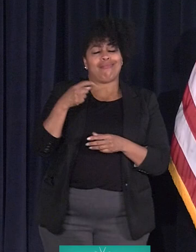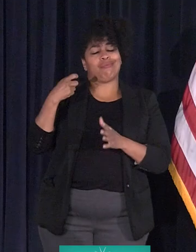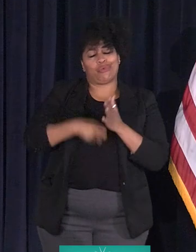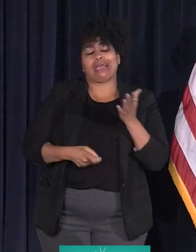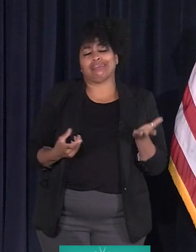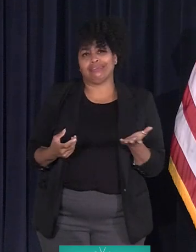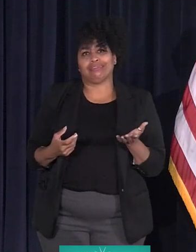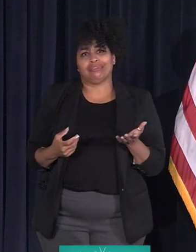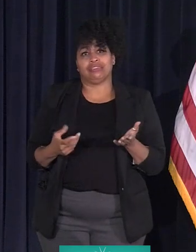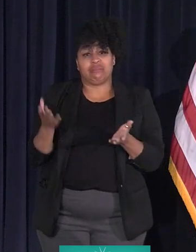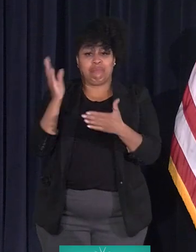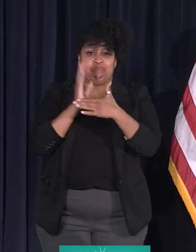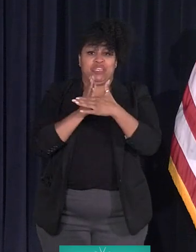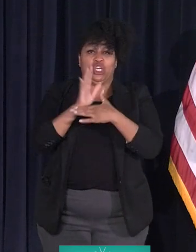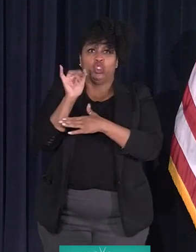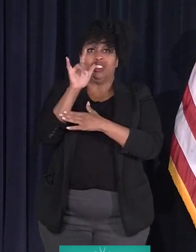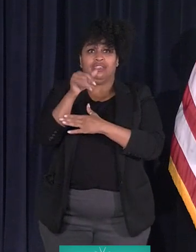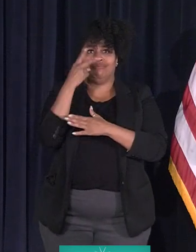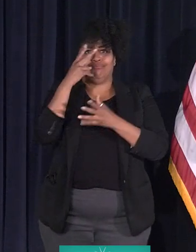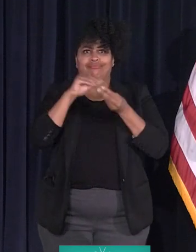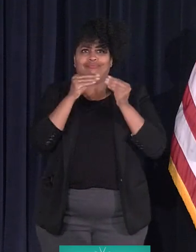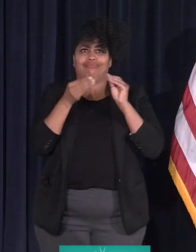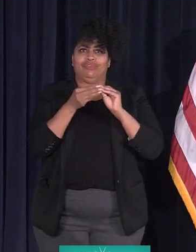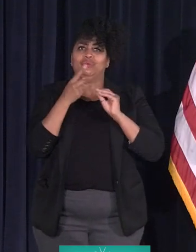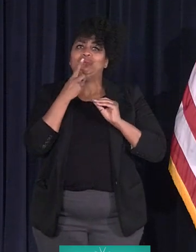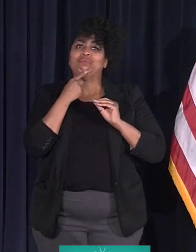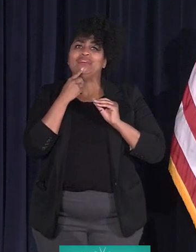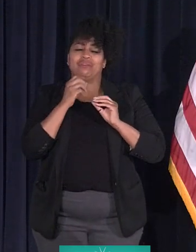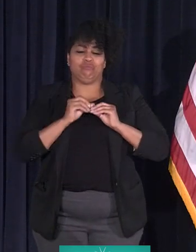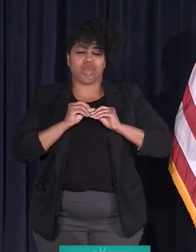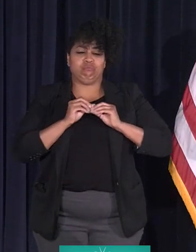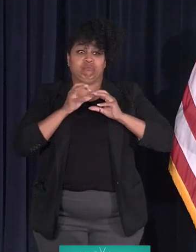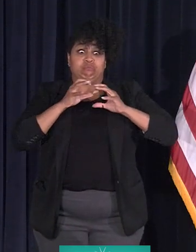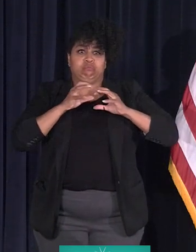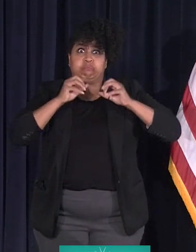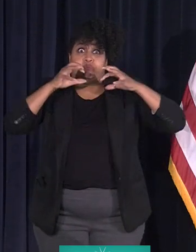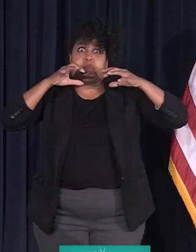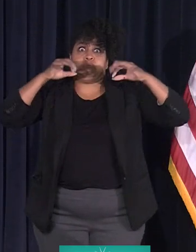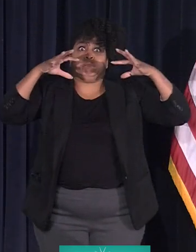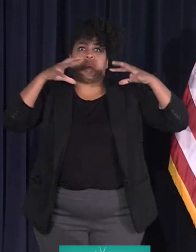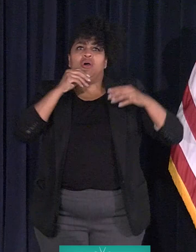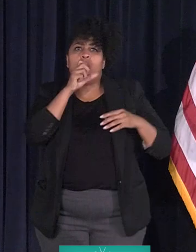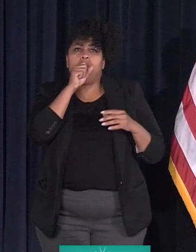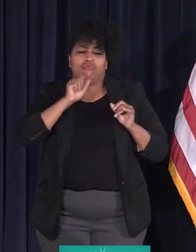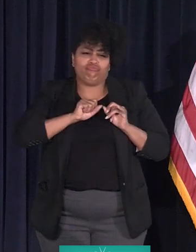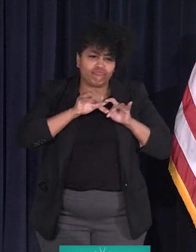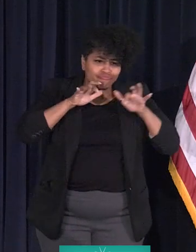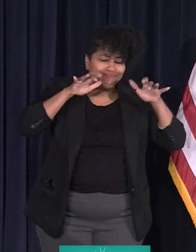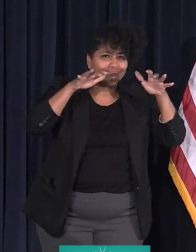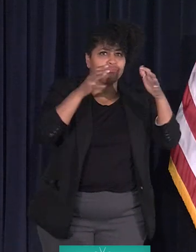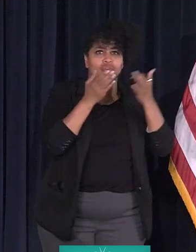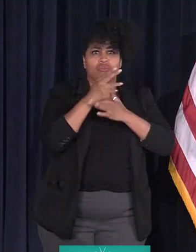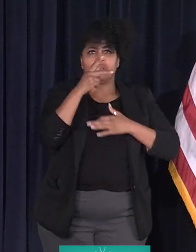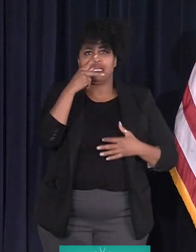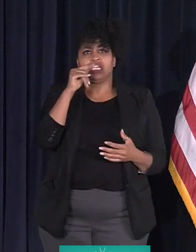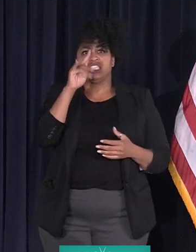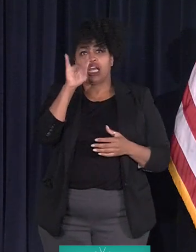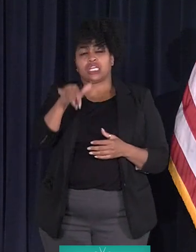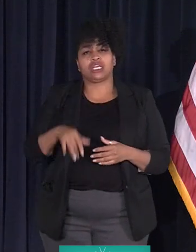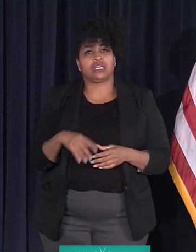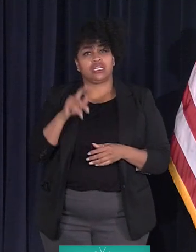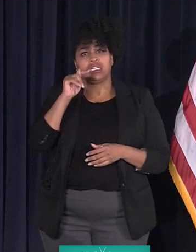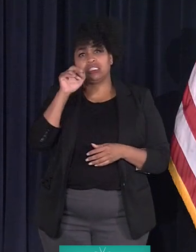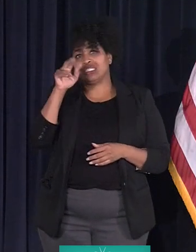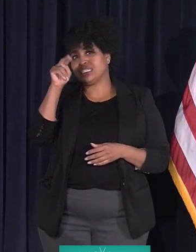of July, you're seeing the red and the orange, and it is spreading up through Kentucky, through Tennessee. It is heading